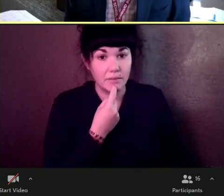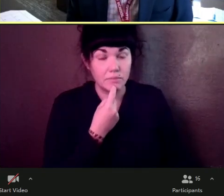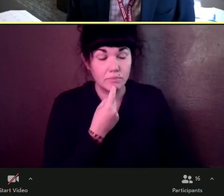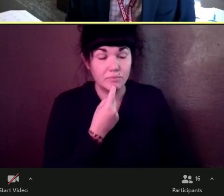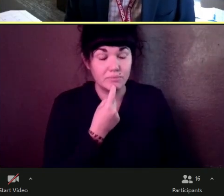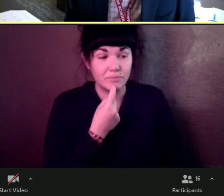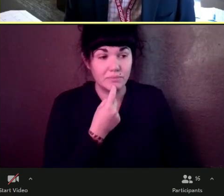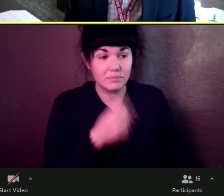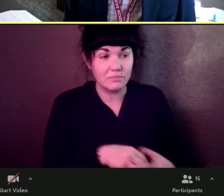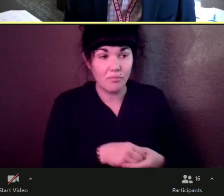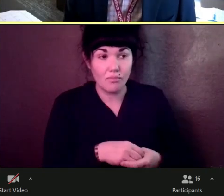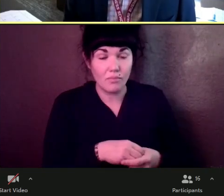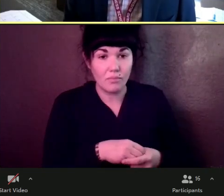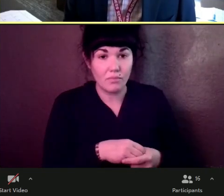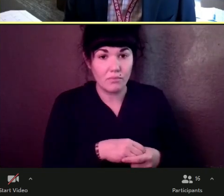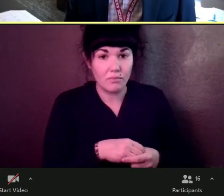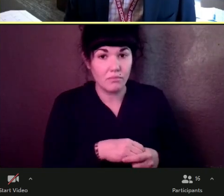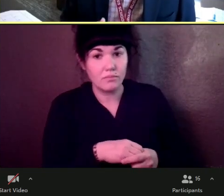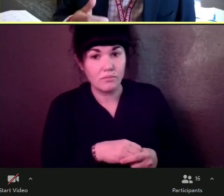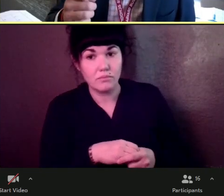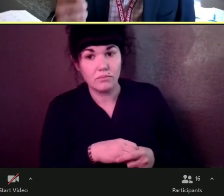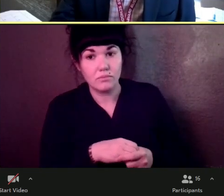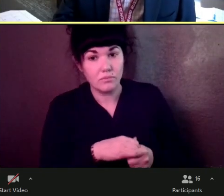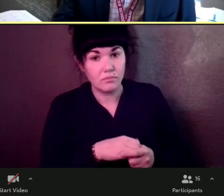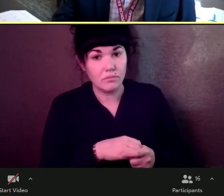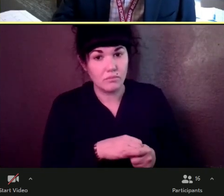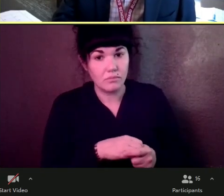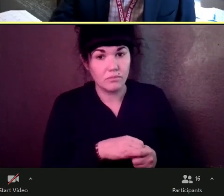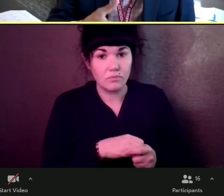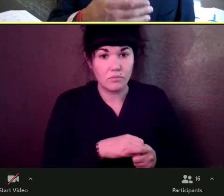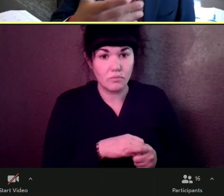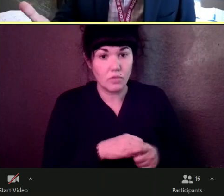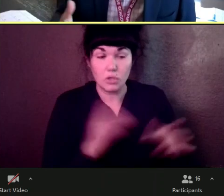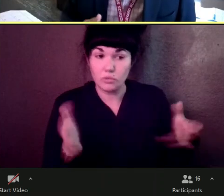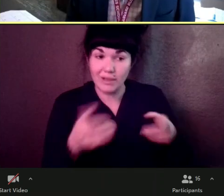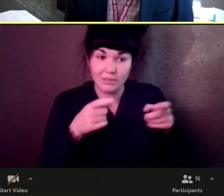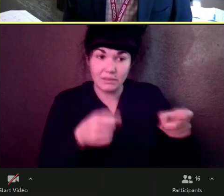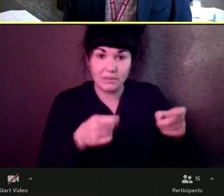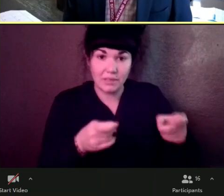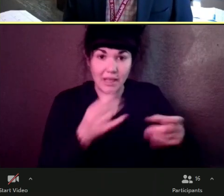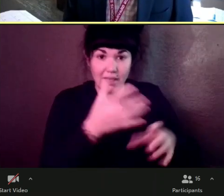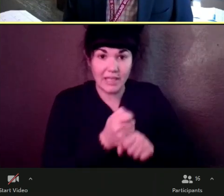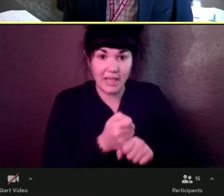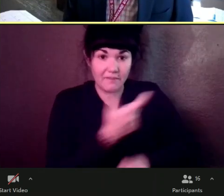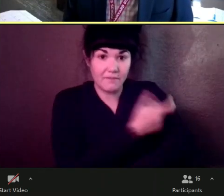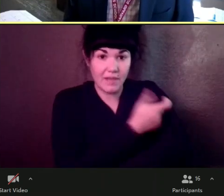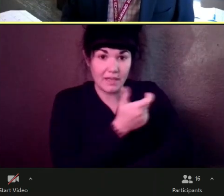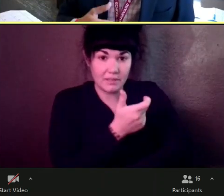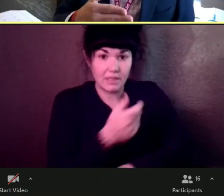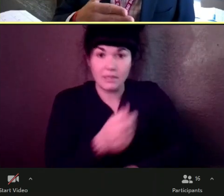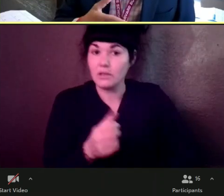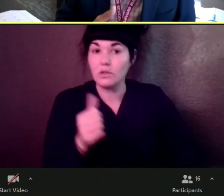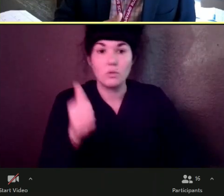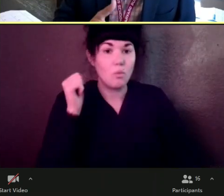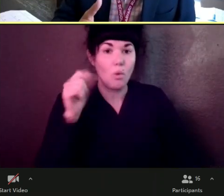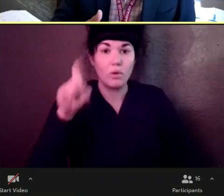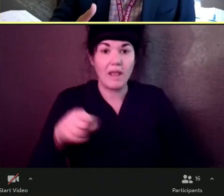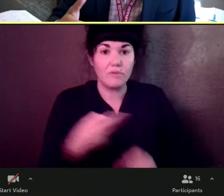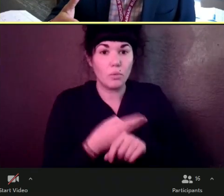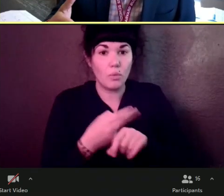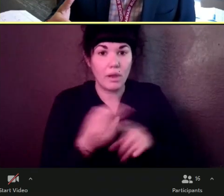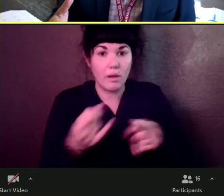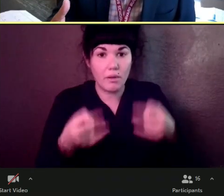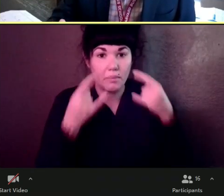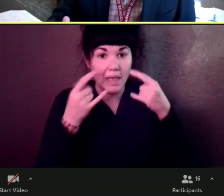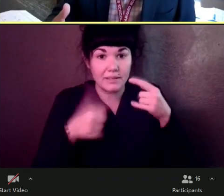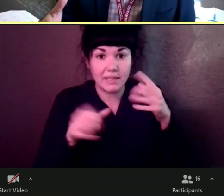using, uh, for individuals at the beginning, get vaccinated and you'd have to wear a mask anymore. Why? Because